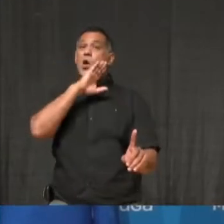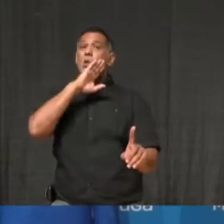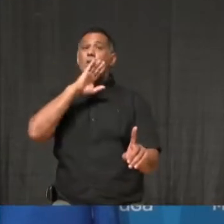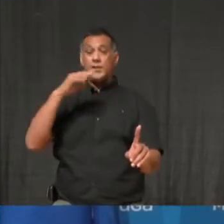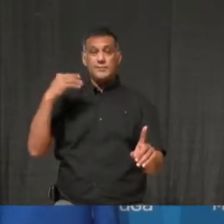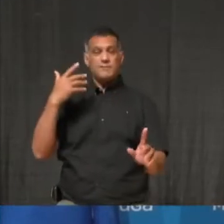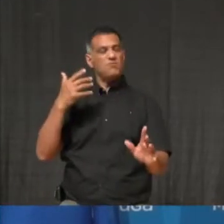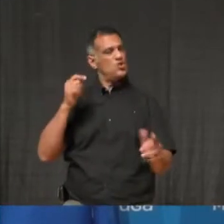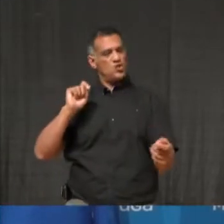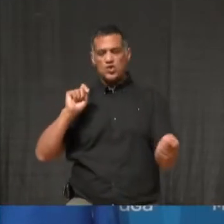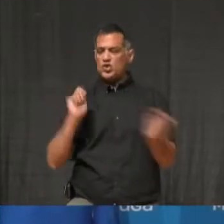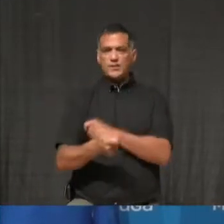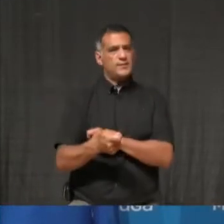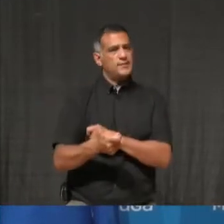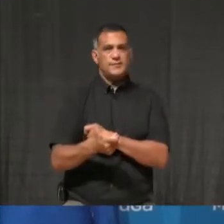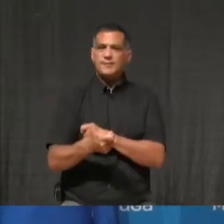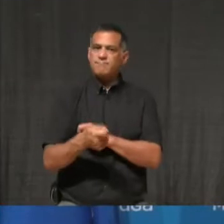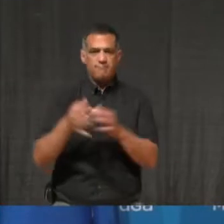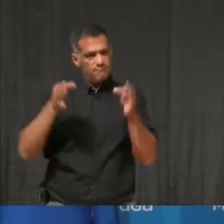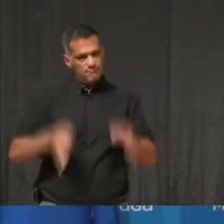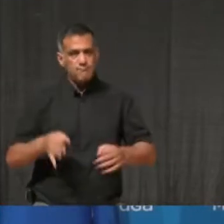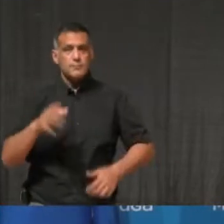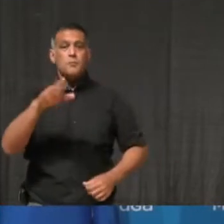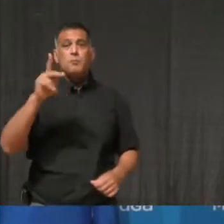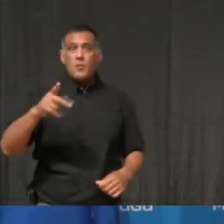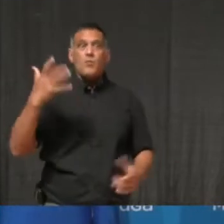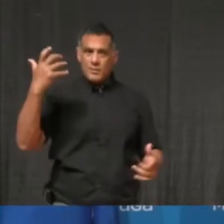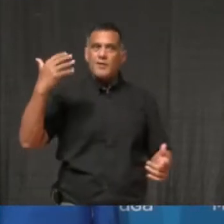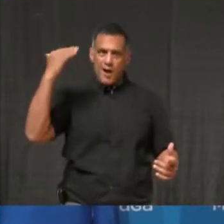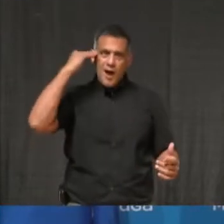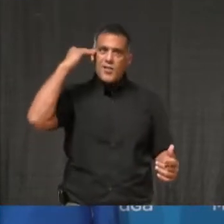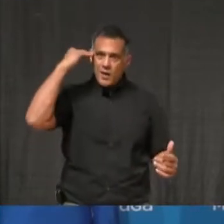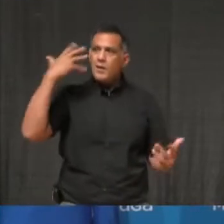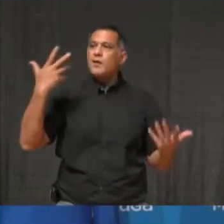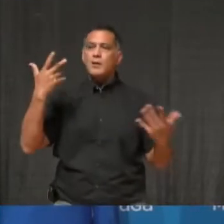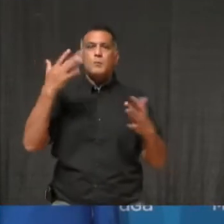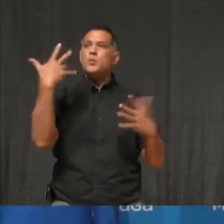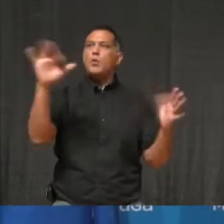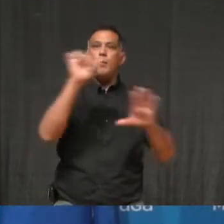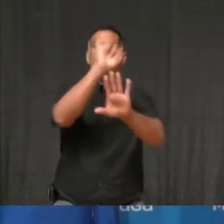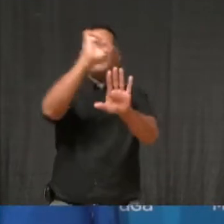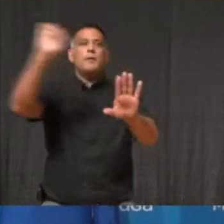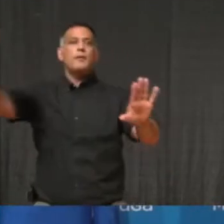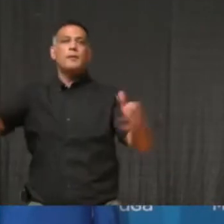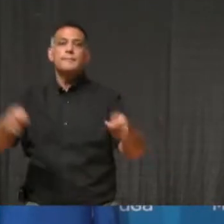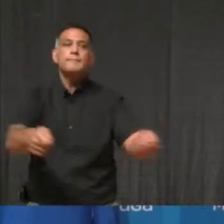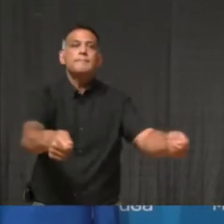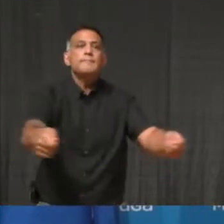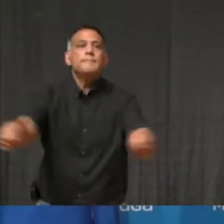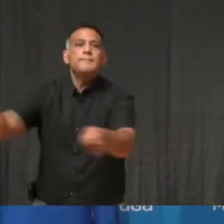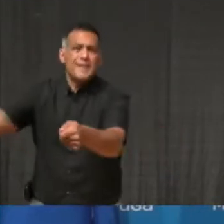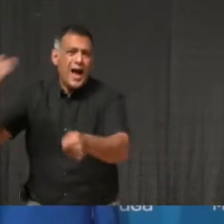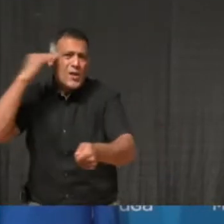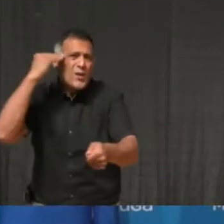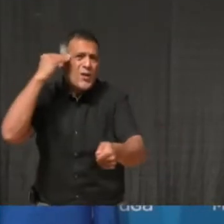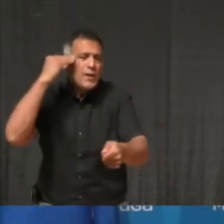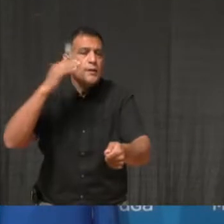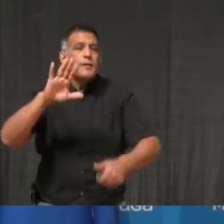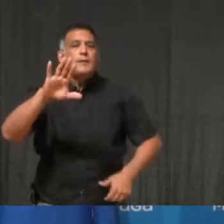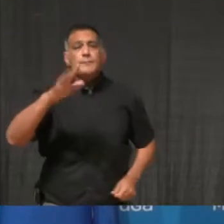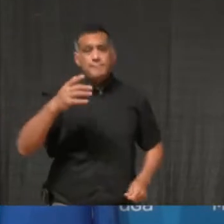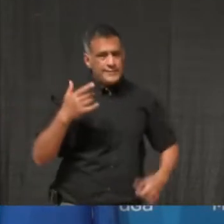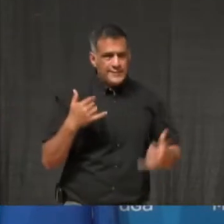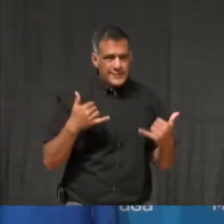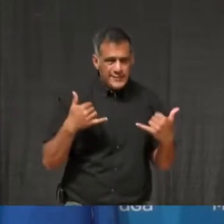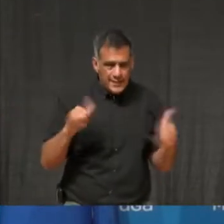trick-or-treating. Halloween is one of those exciting times of the year for all the kids, right across Mississauga, right